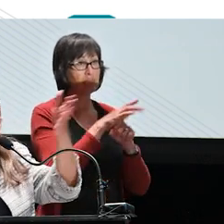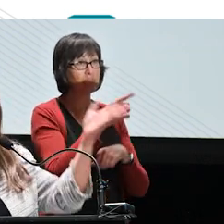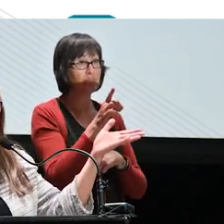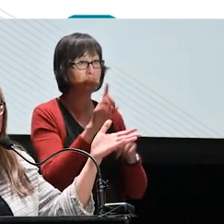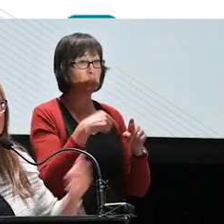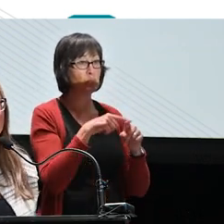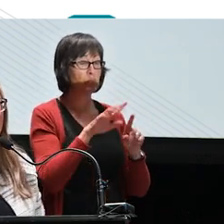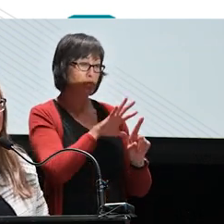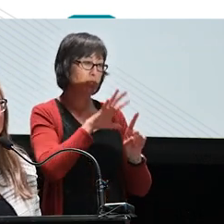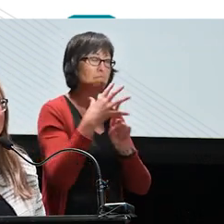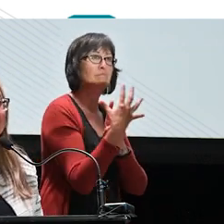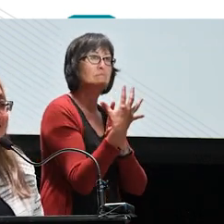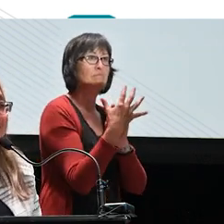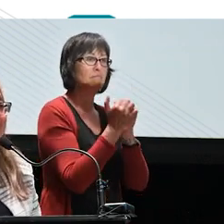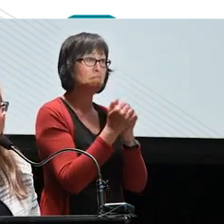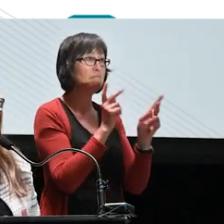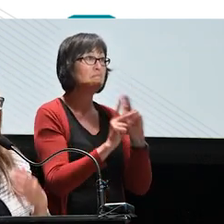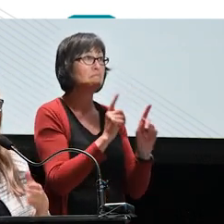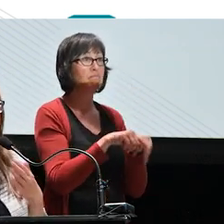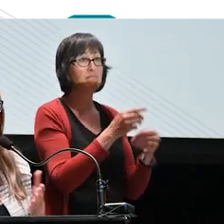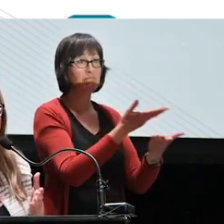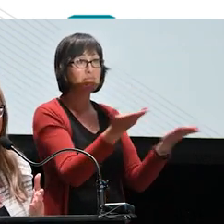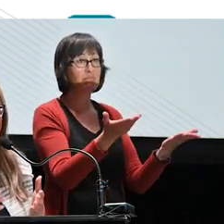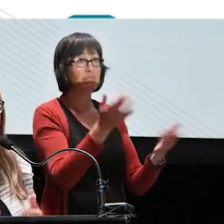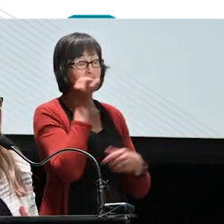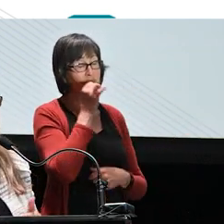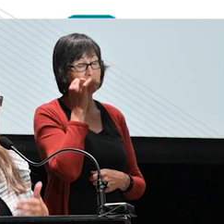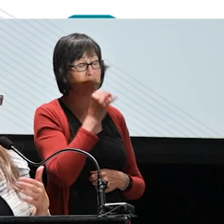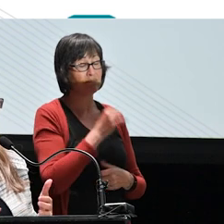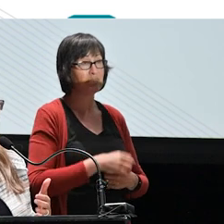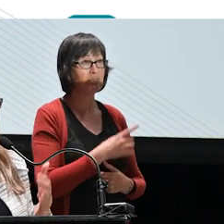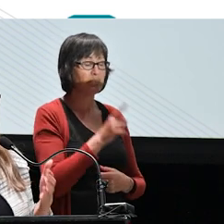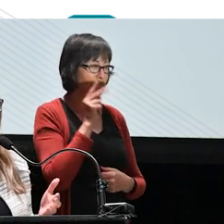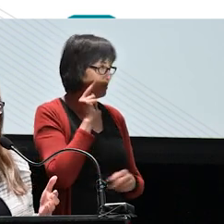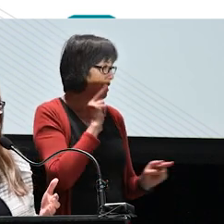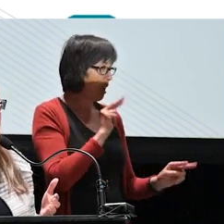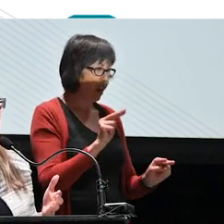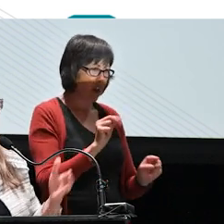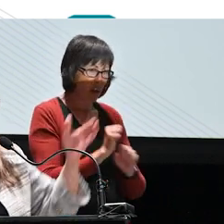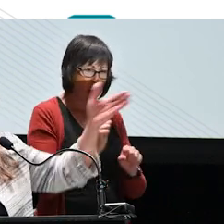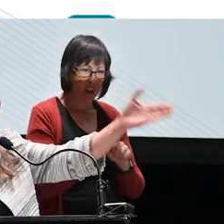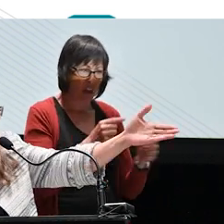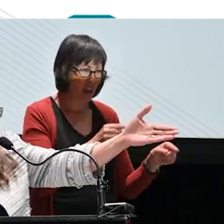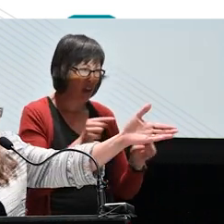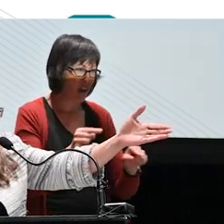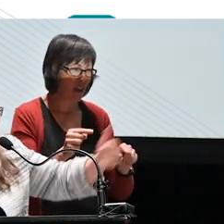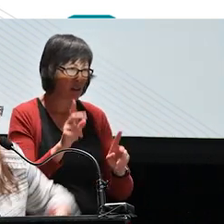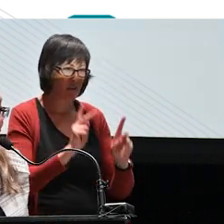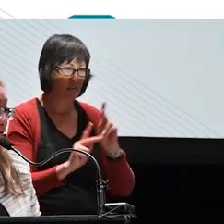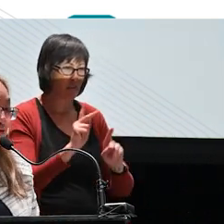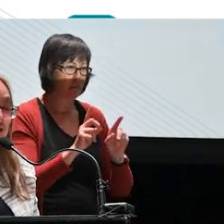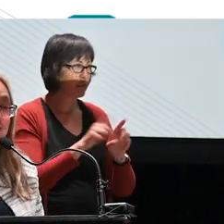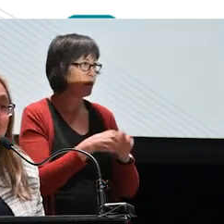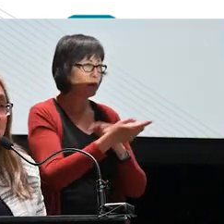when you get surrounded by people like this every day, and you see the work that is created by people like